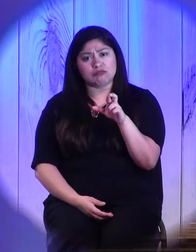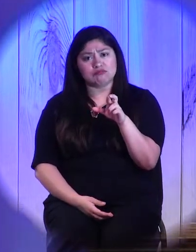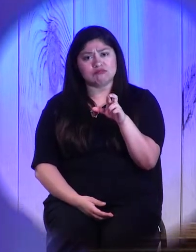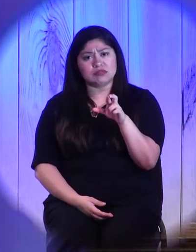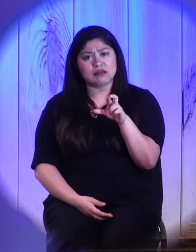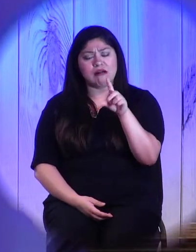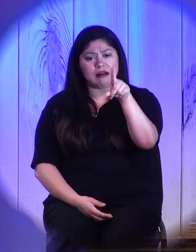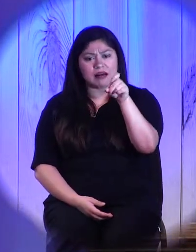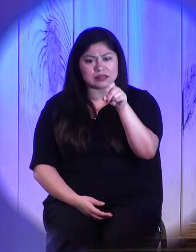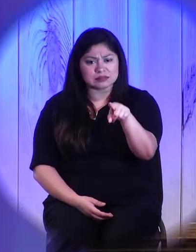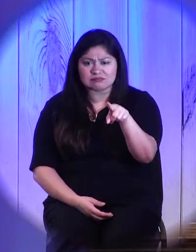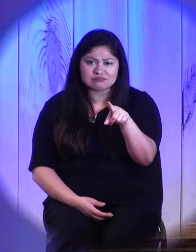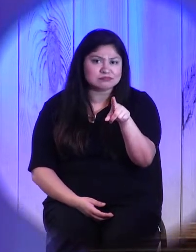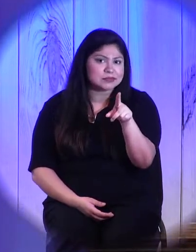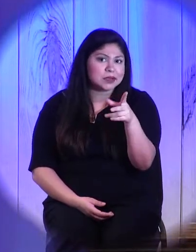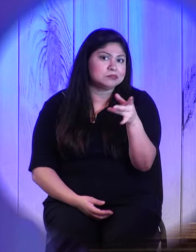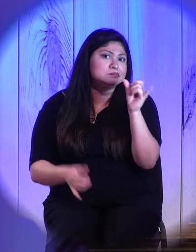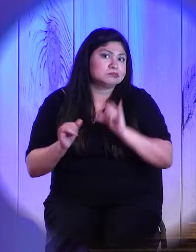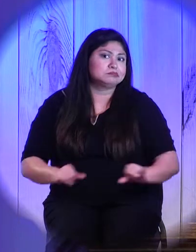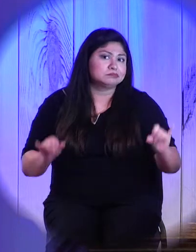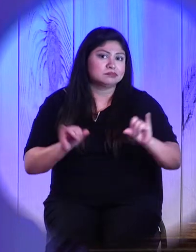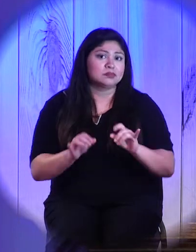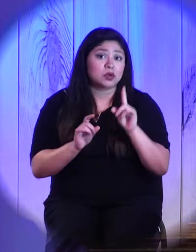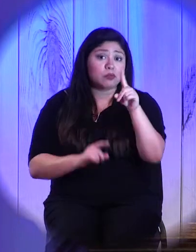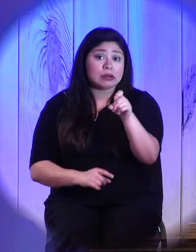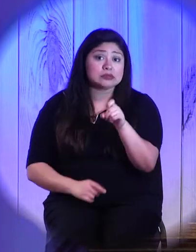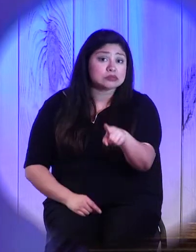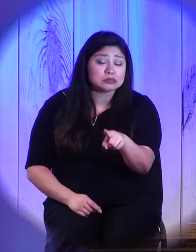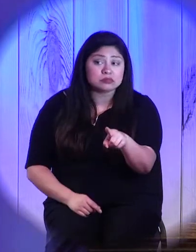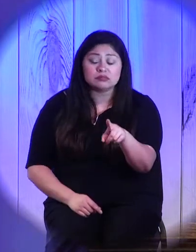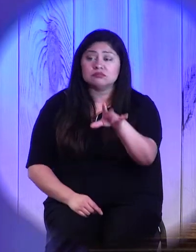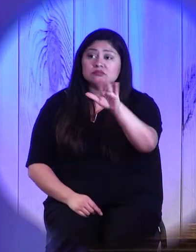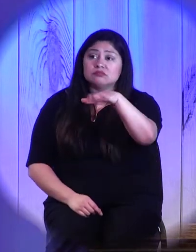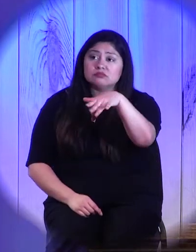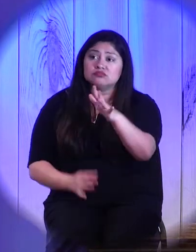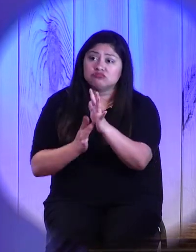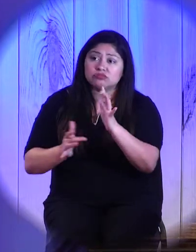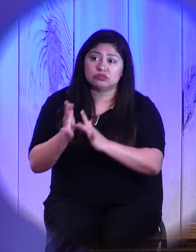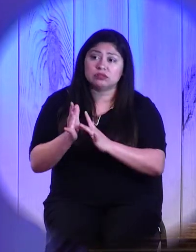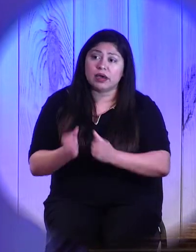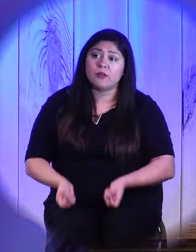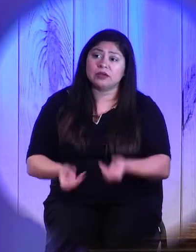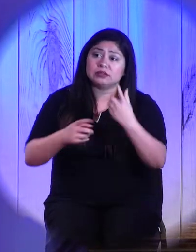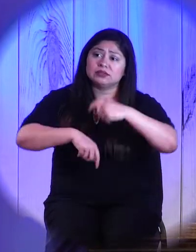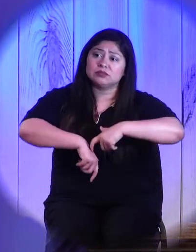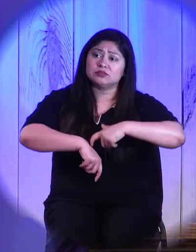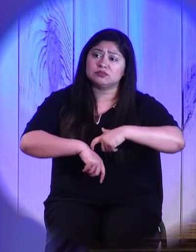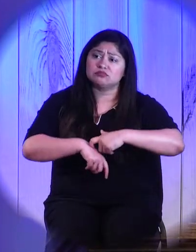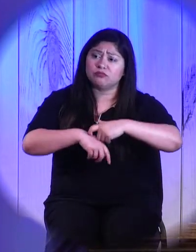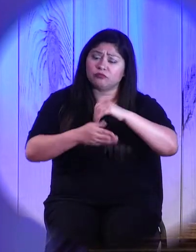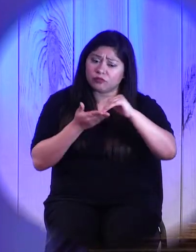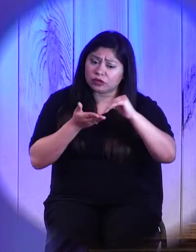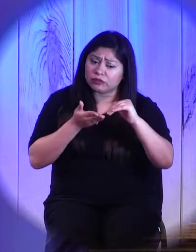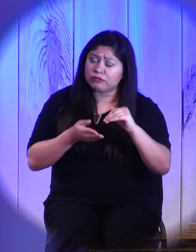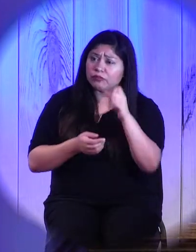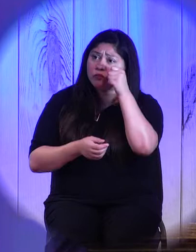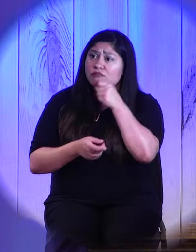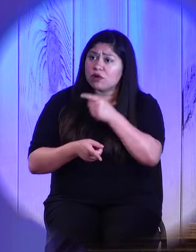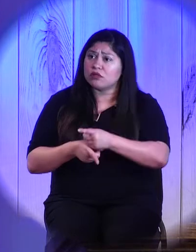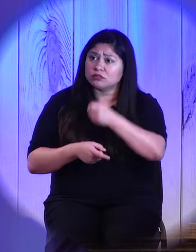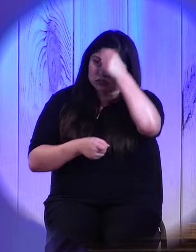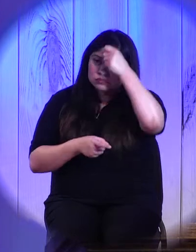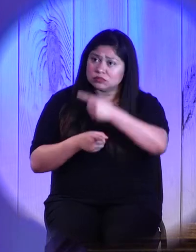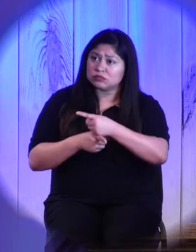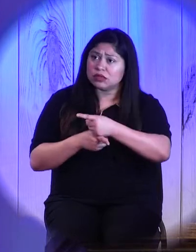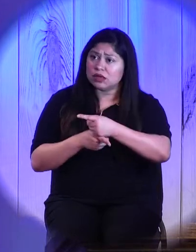questions. Jesus, how many times should I forgive a brother or sister who has offended me? It's a